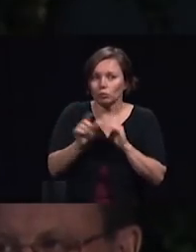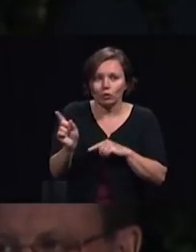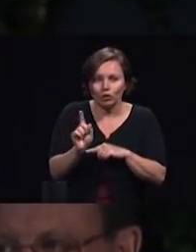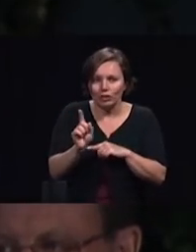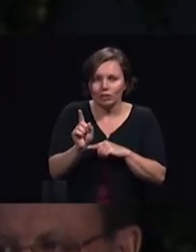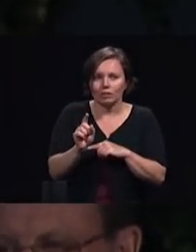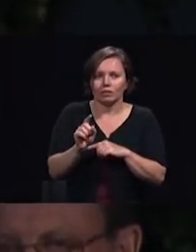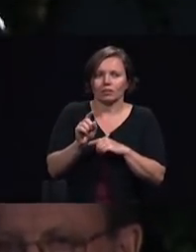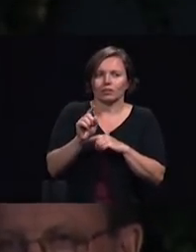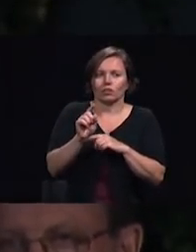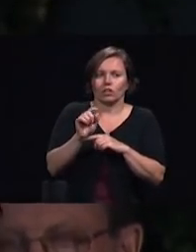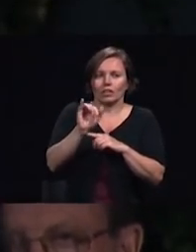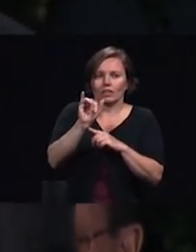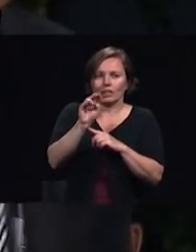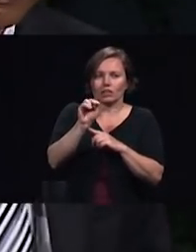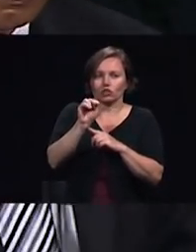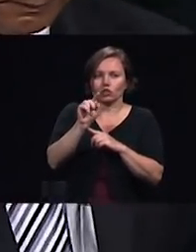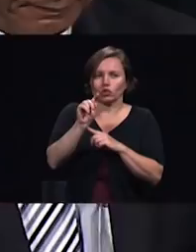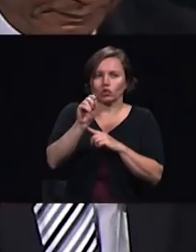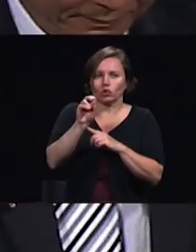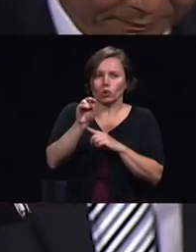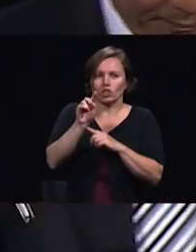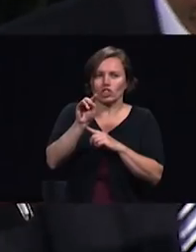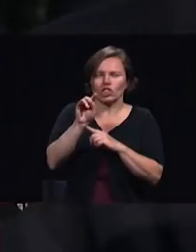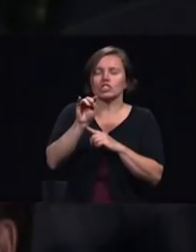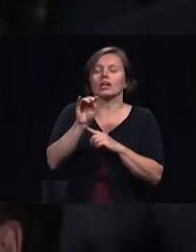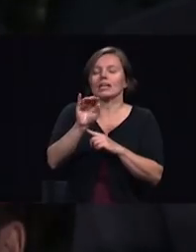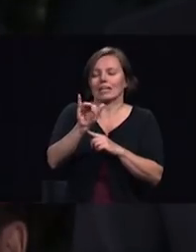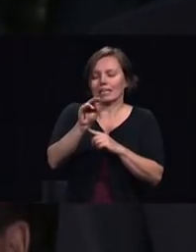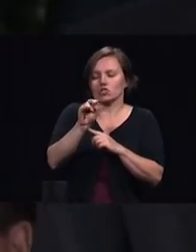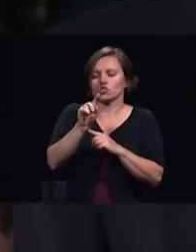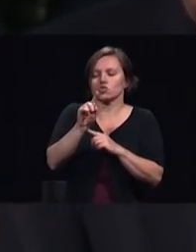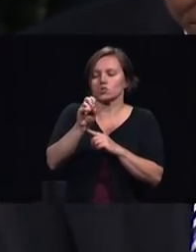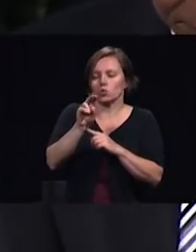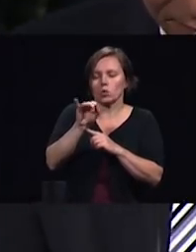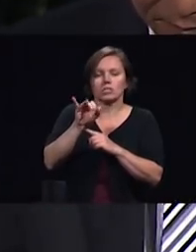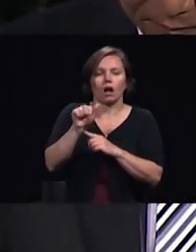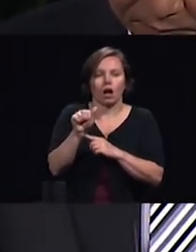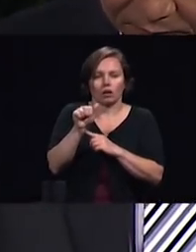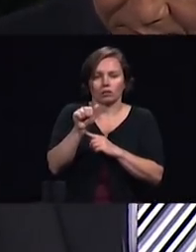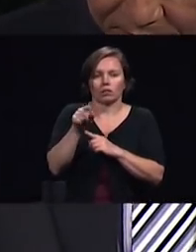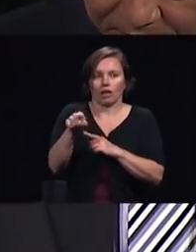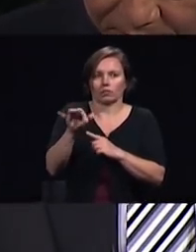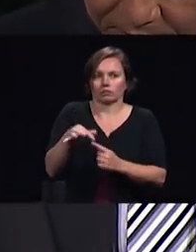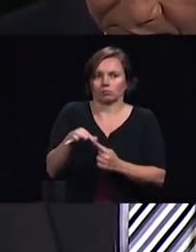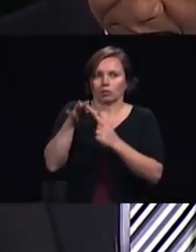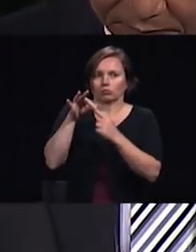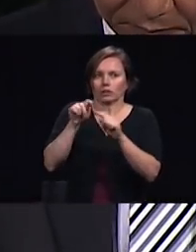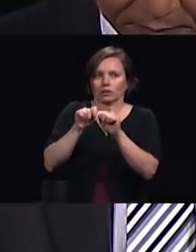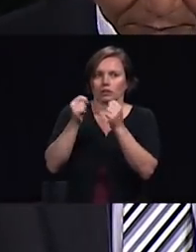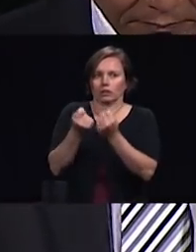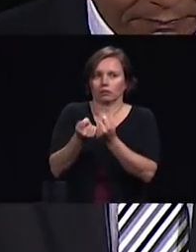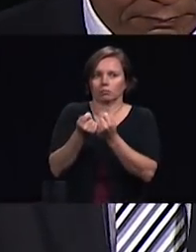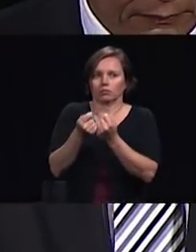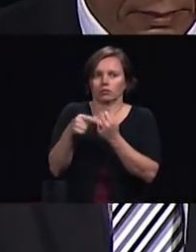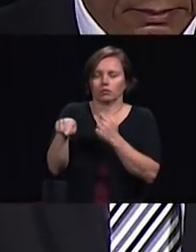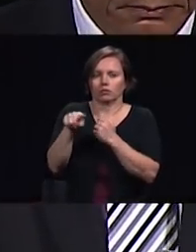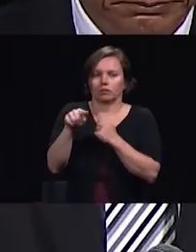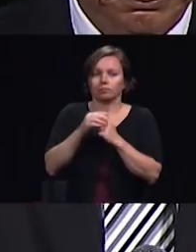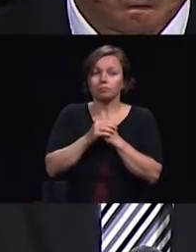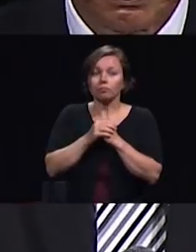involving special lay teams my wonderful colleague G.T. Ng our GC secretary